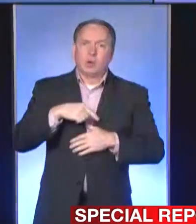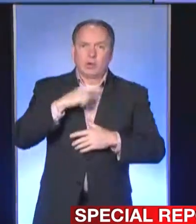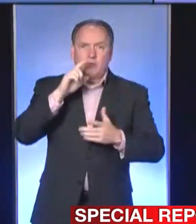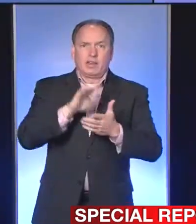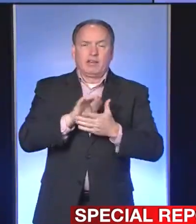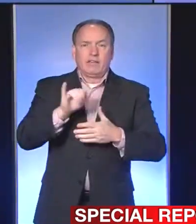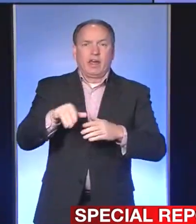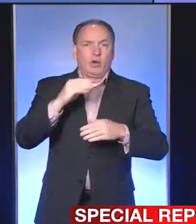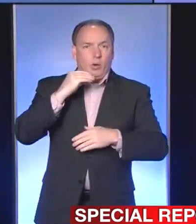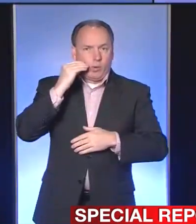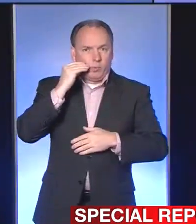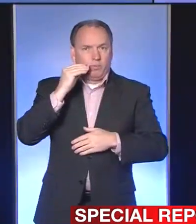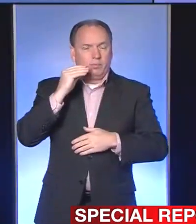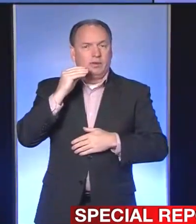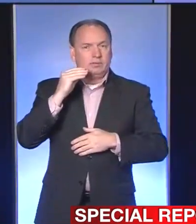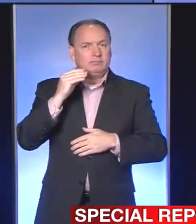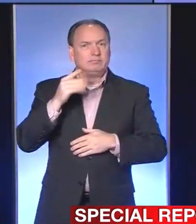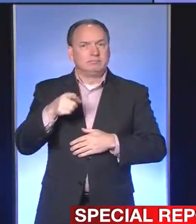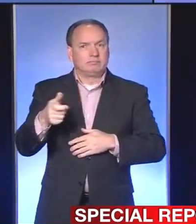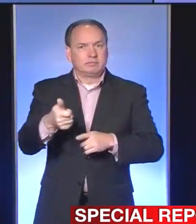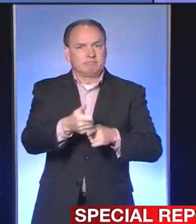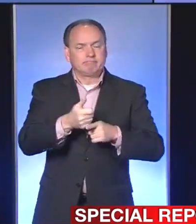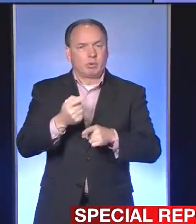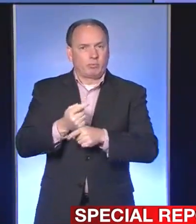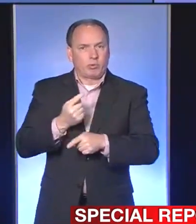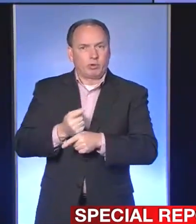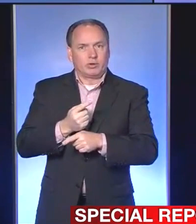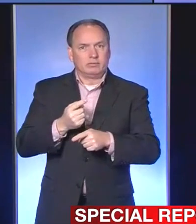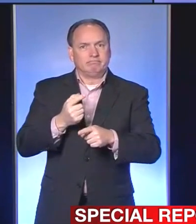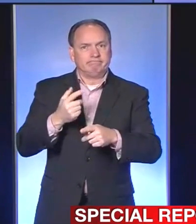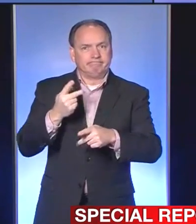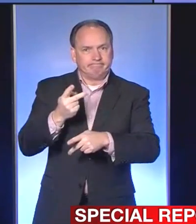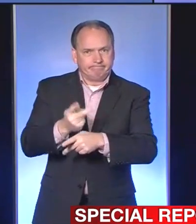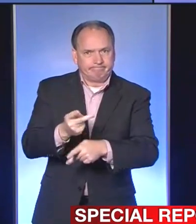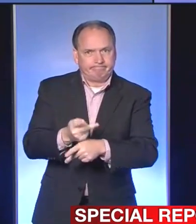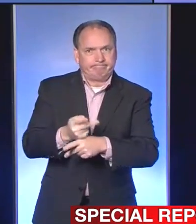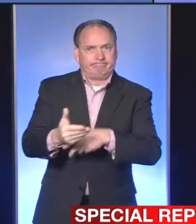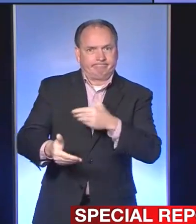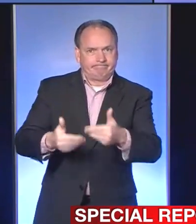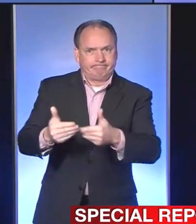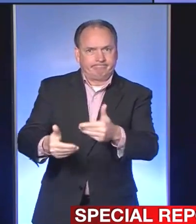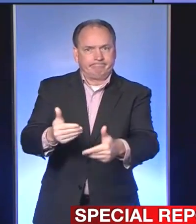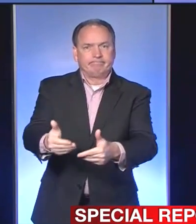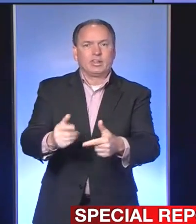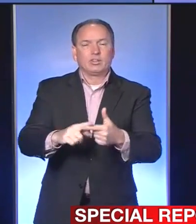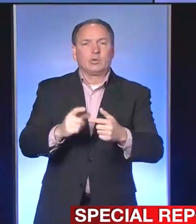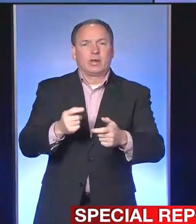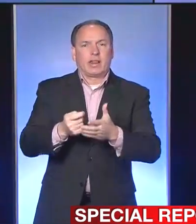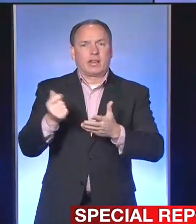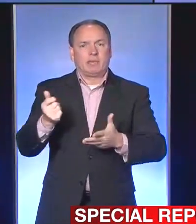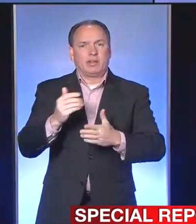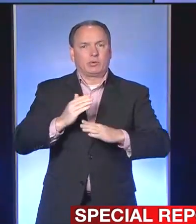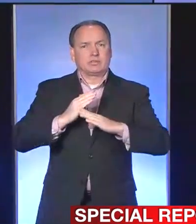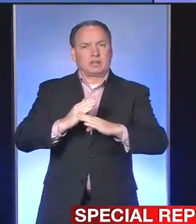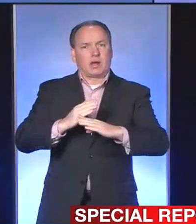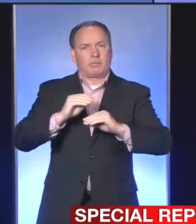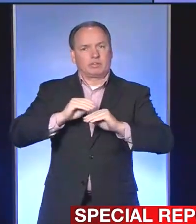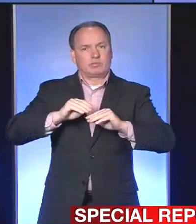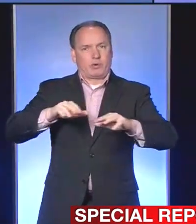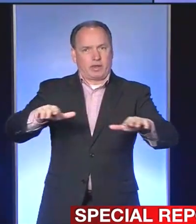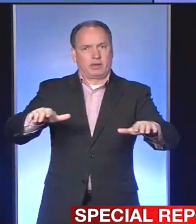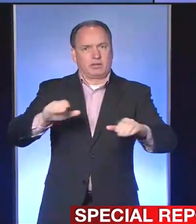that home, that residence, has taken the proper precautions to really eliminate or to stop the spread